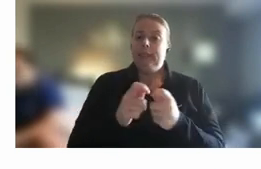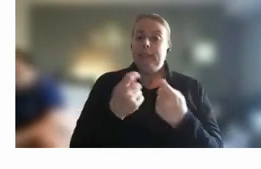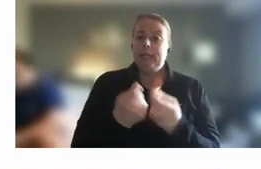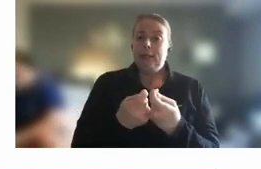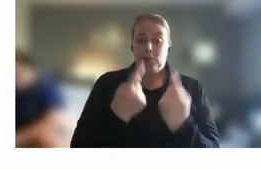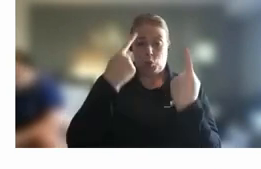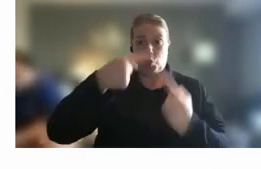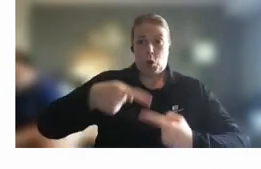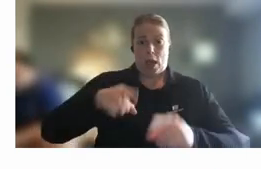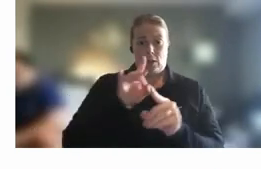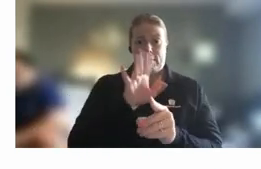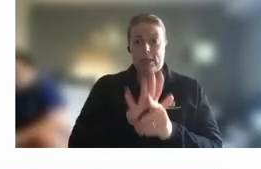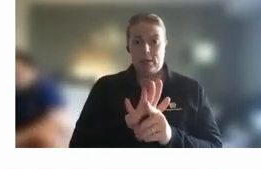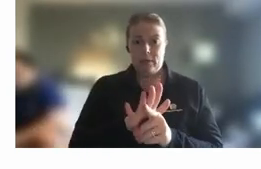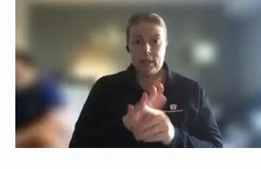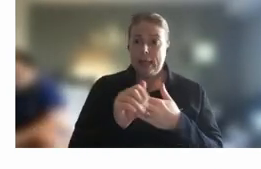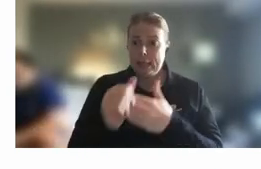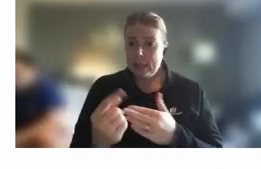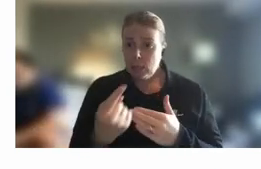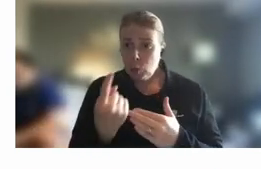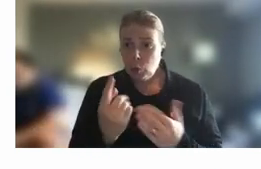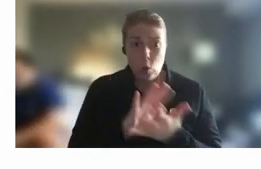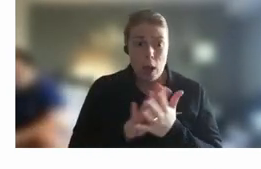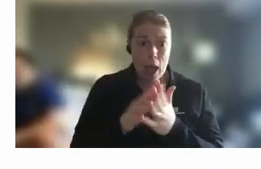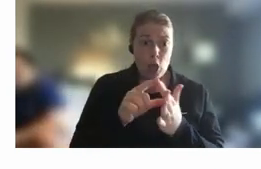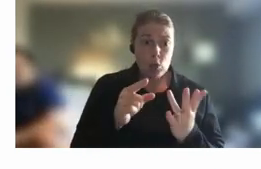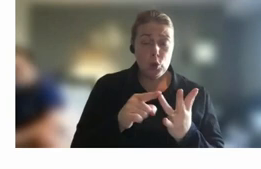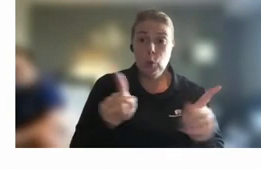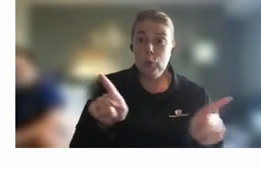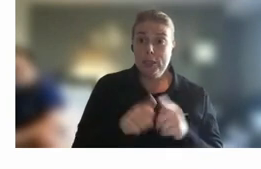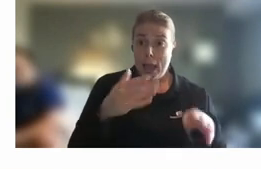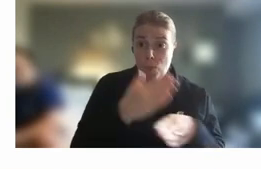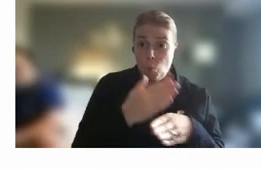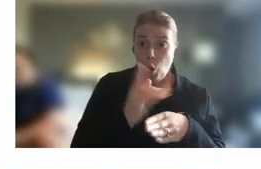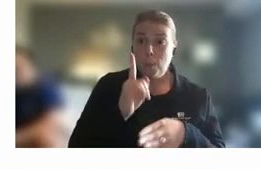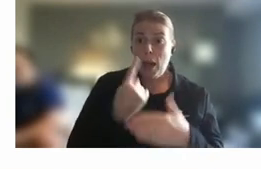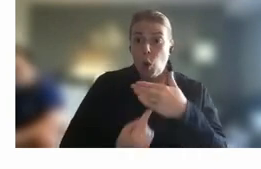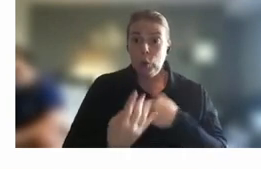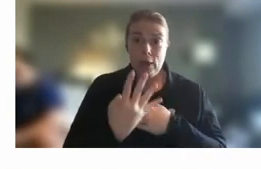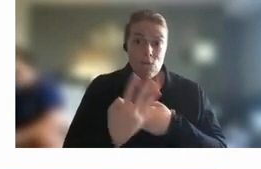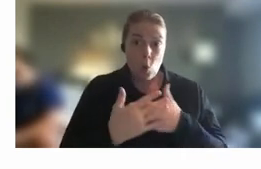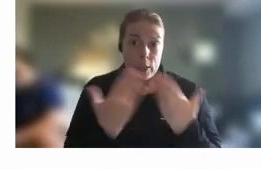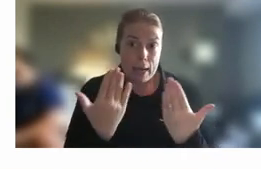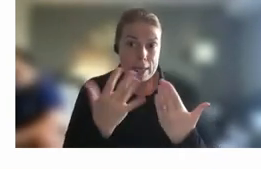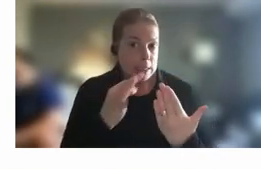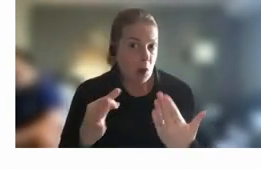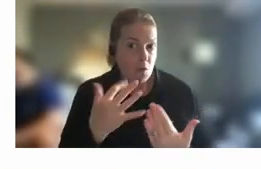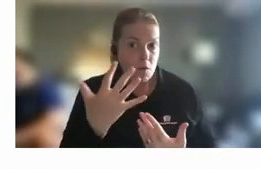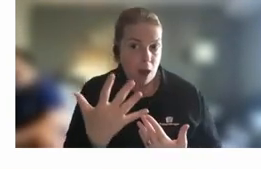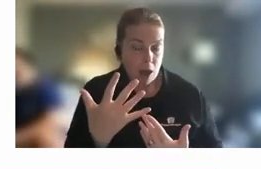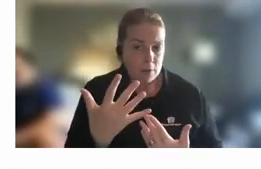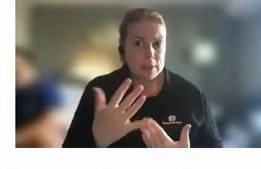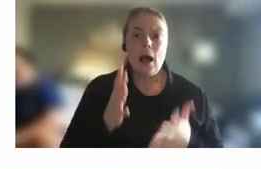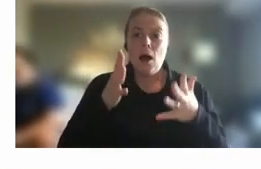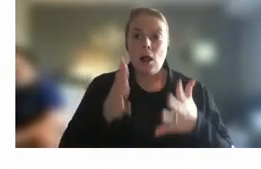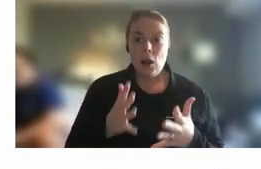get the same amount of work done in four days instead of five so it's you know there's there's a lot out there and it's really interesting so i'd suggest reading up on it